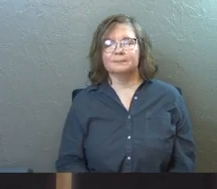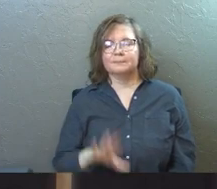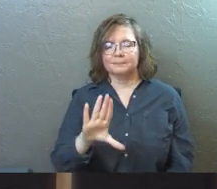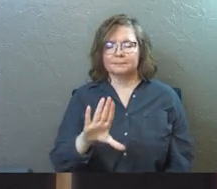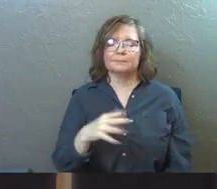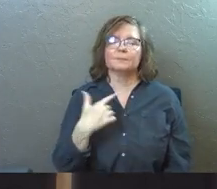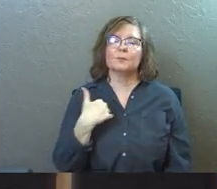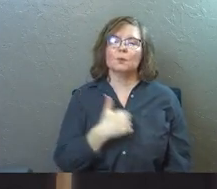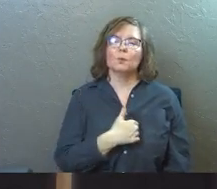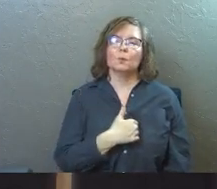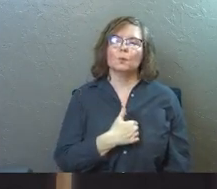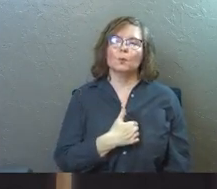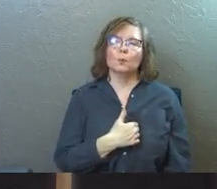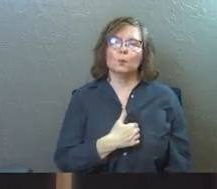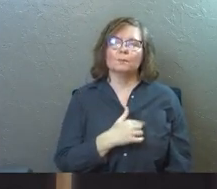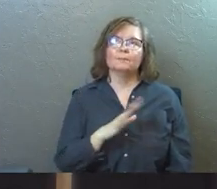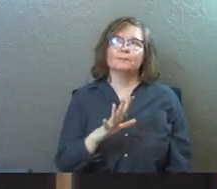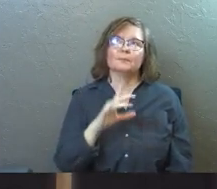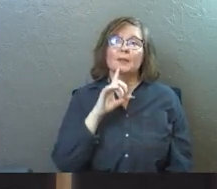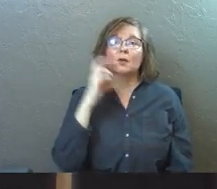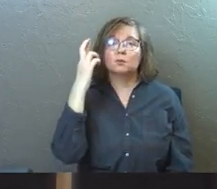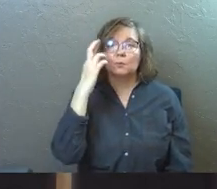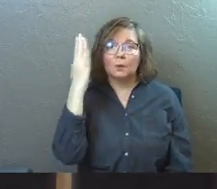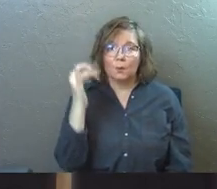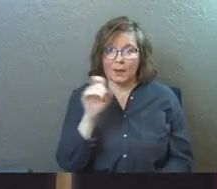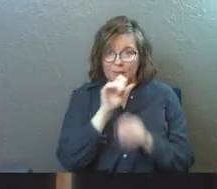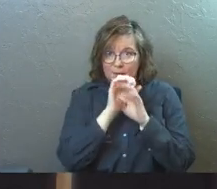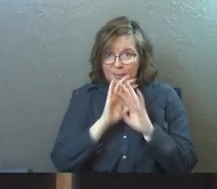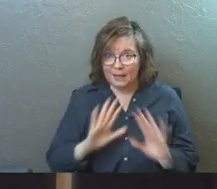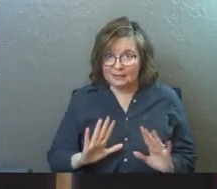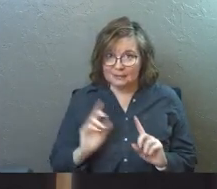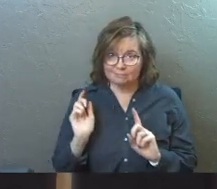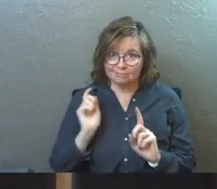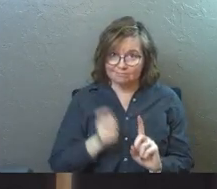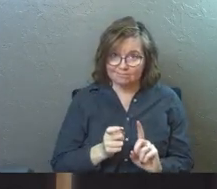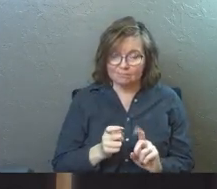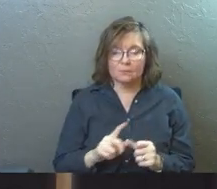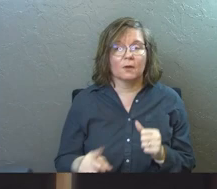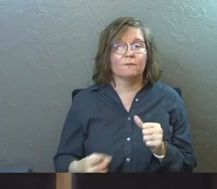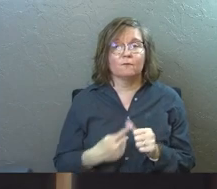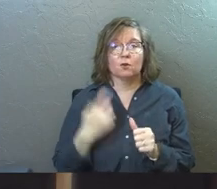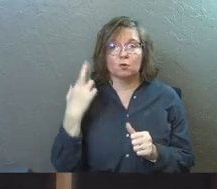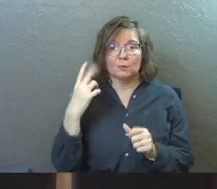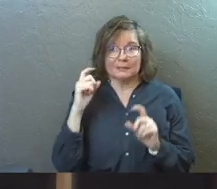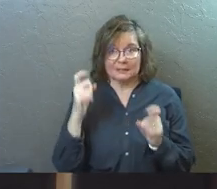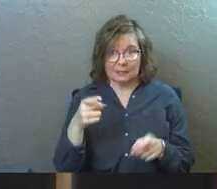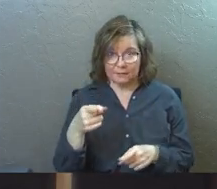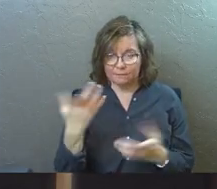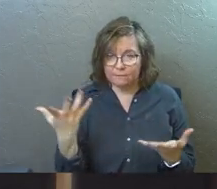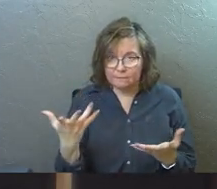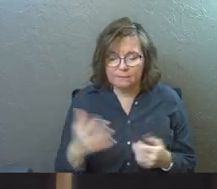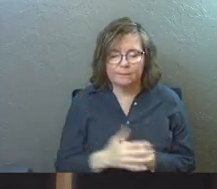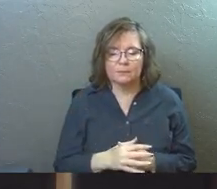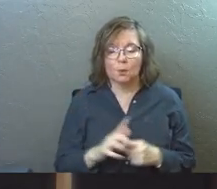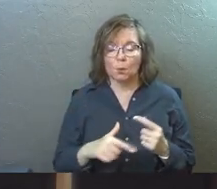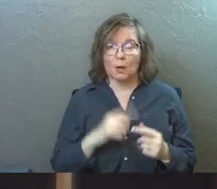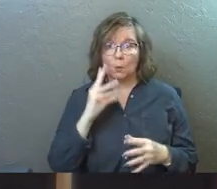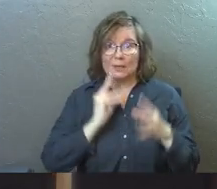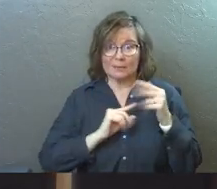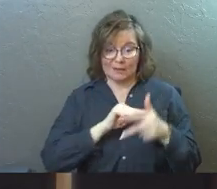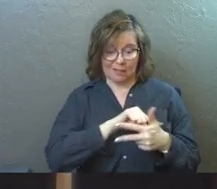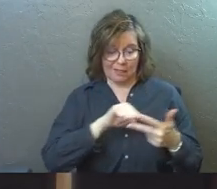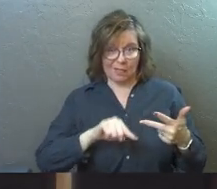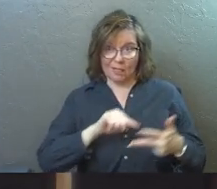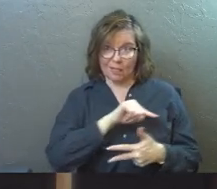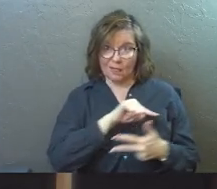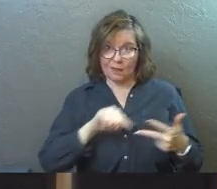See, we get, there's a reason there's blessing. The first reason I'll give you is that when we're in any of